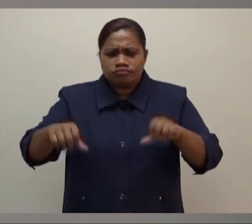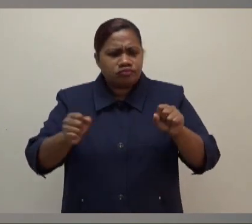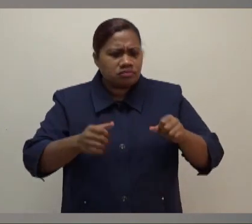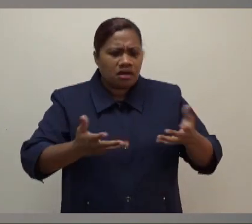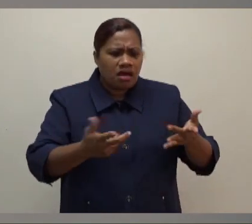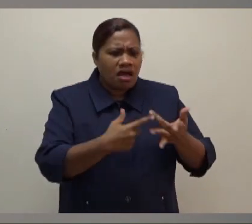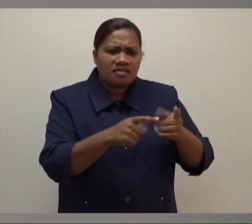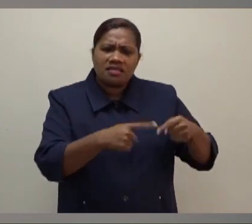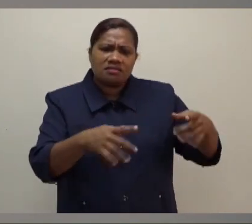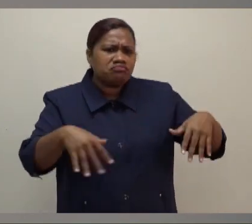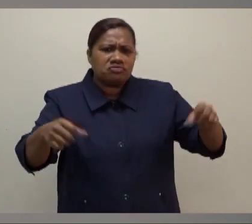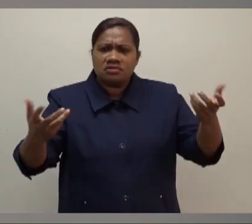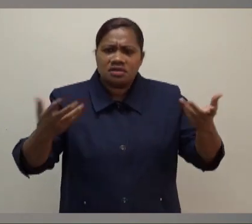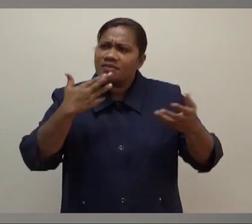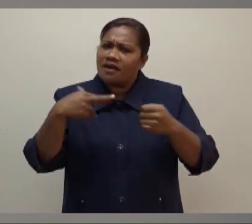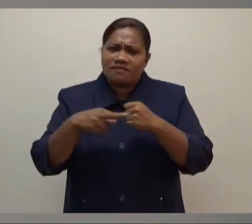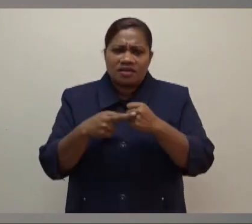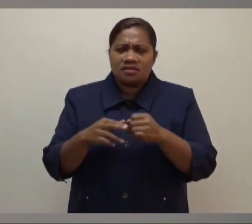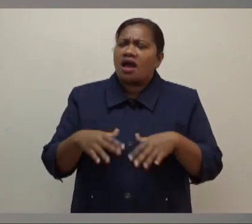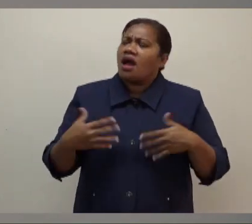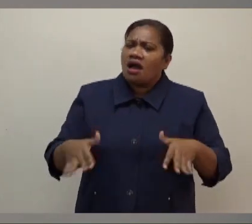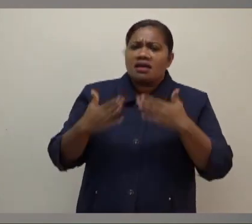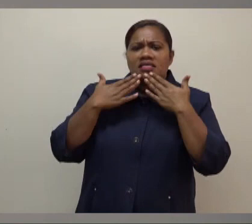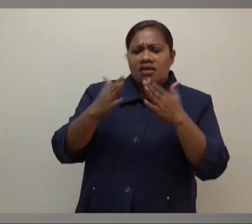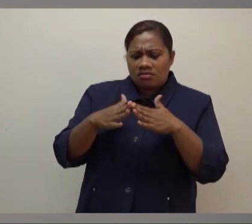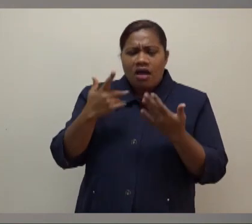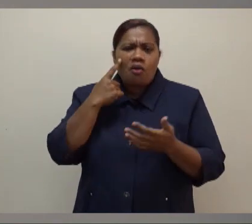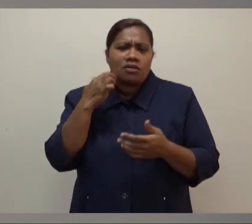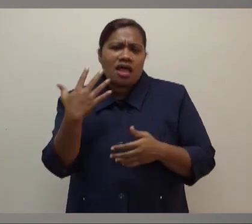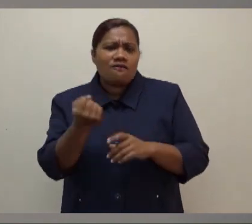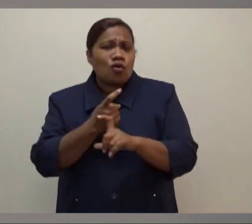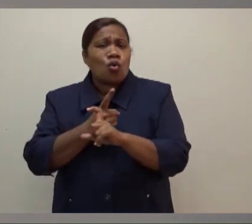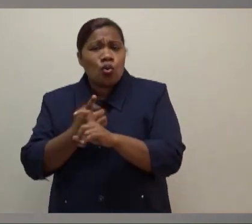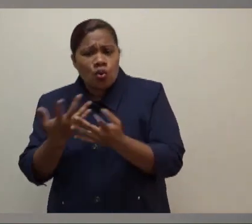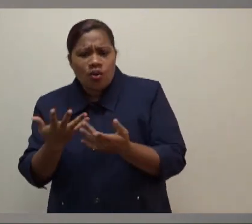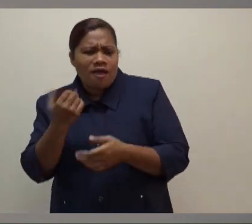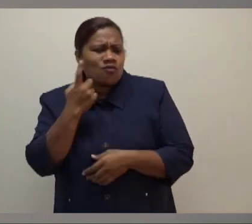sending us messages saying thank you, great, I've got now water in Kulukulu, I've got water here, I've got water there.